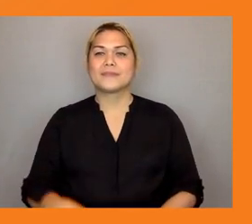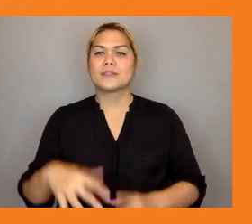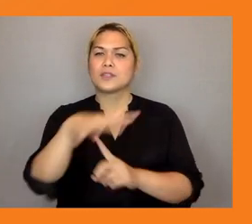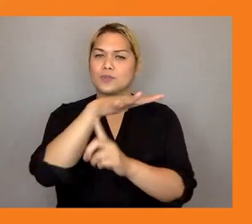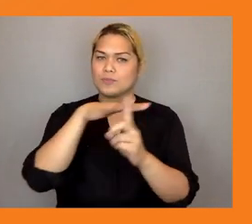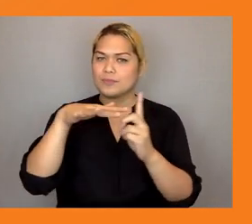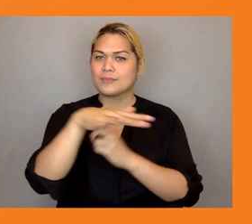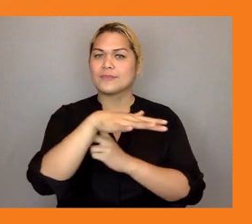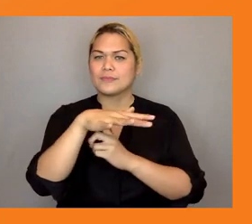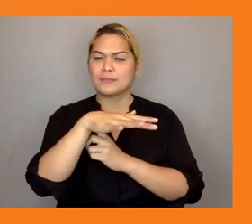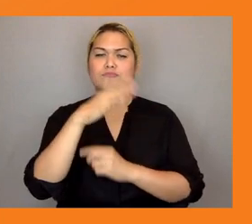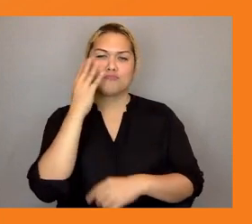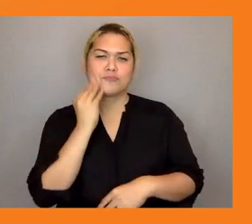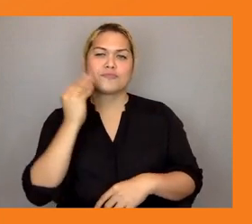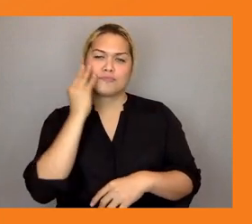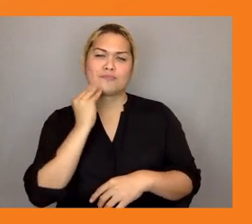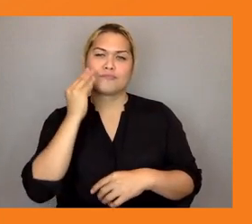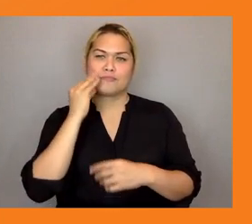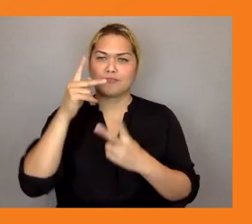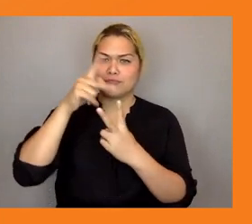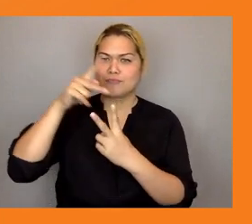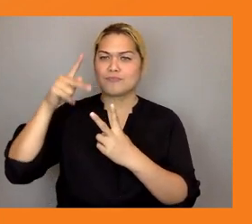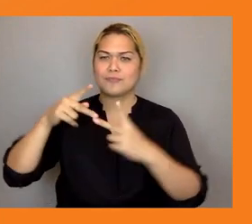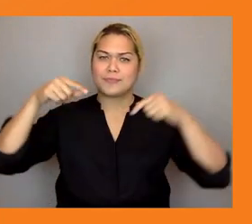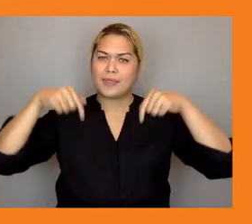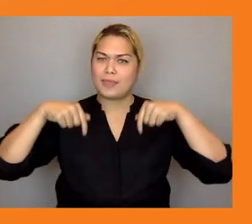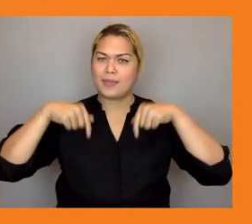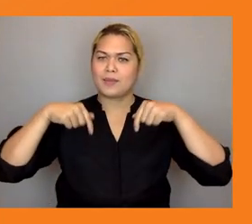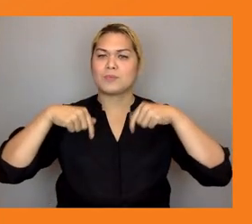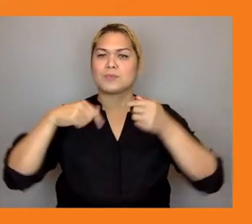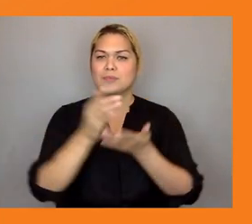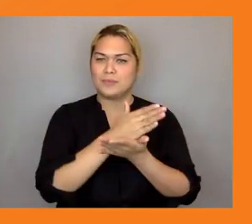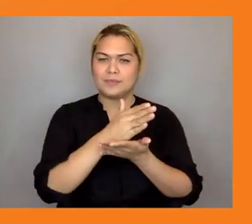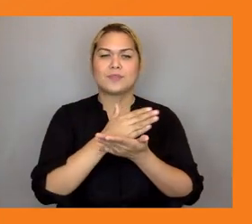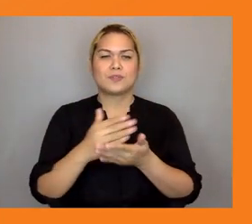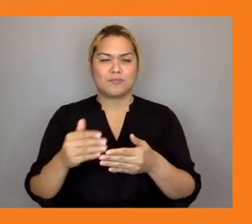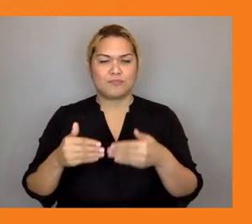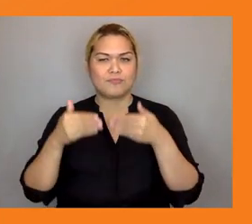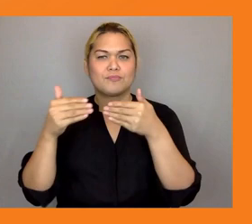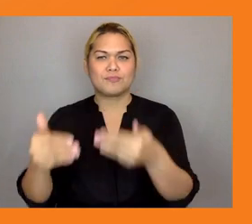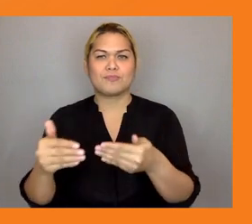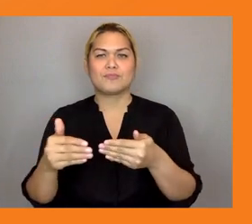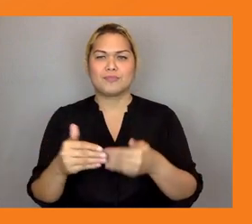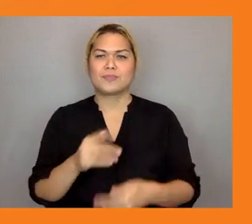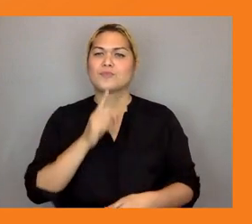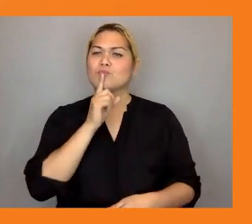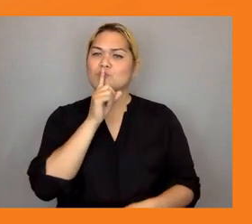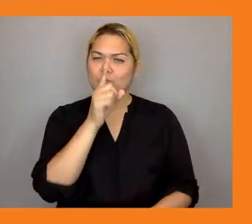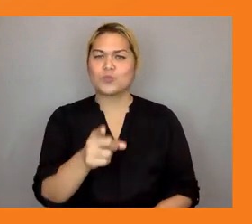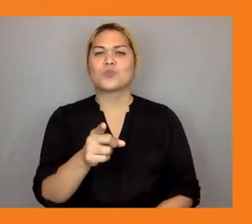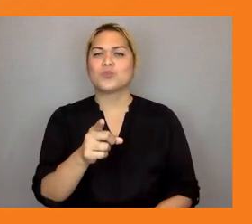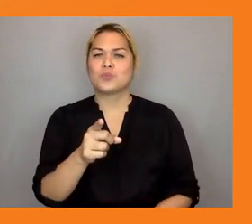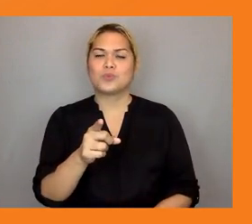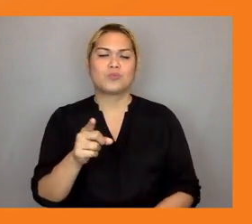that we are here today continuing to ensure that nobody gets left behind as we transition into a greener tomorrow